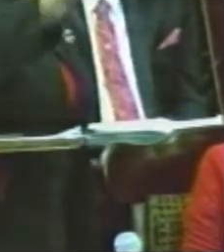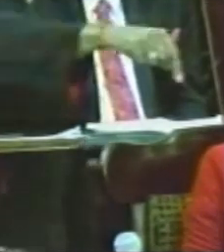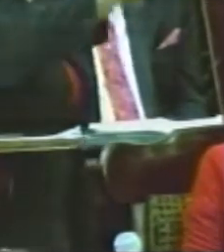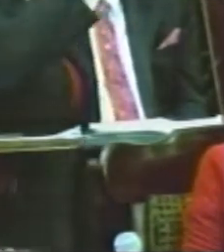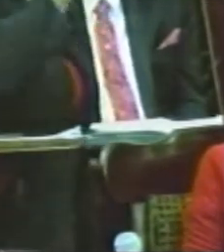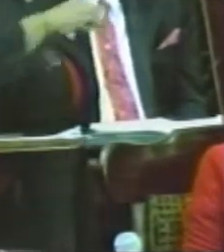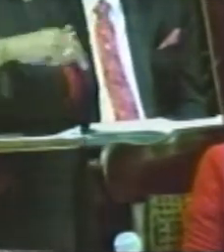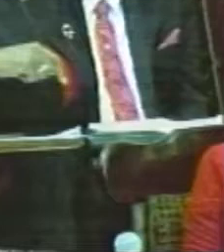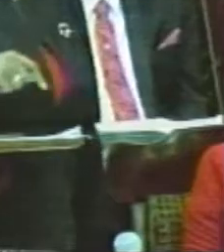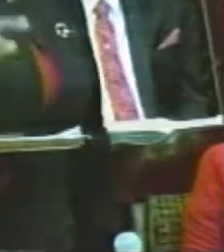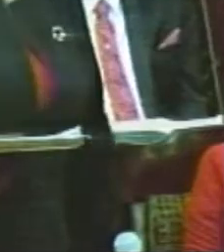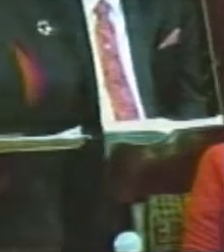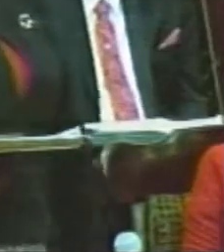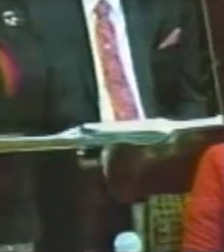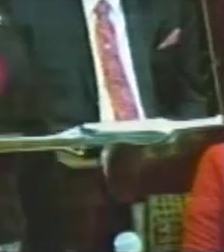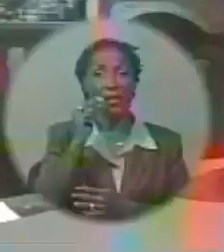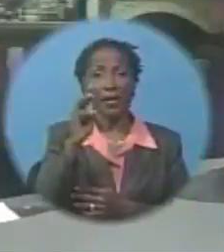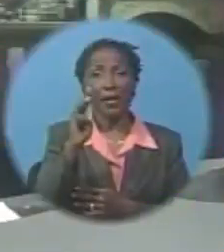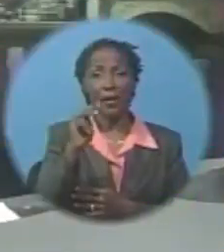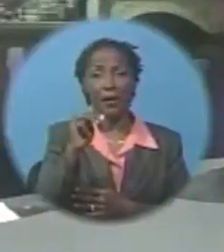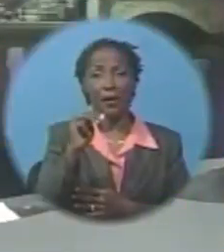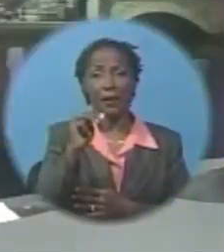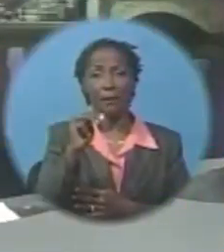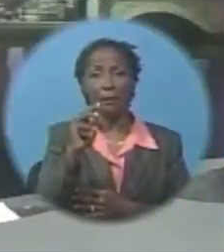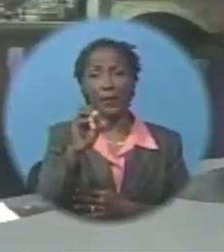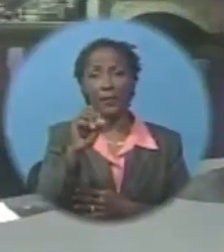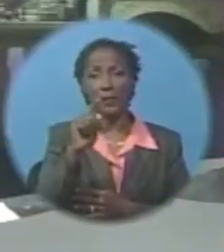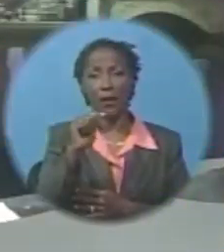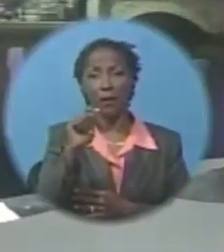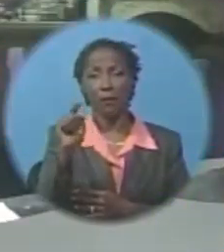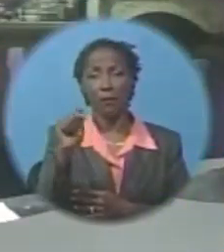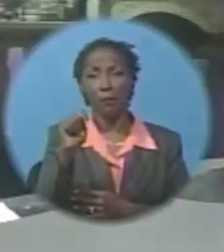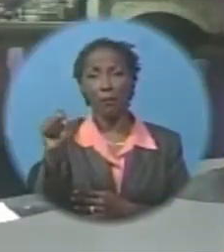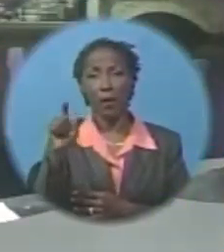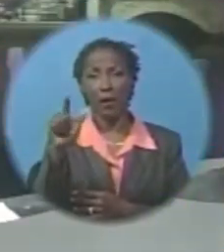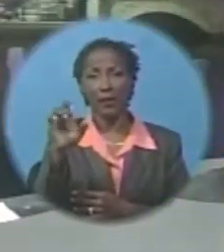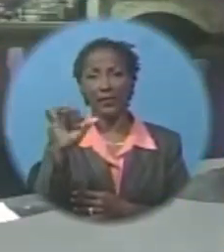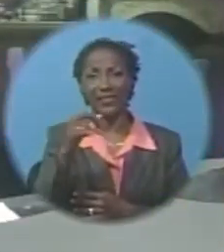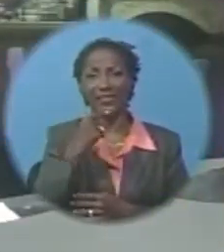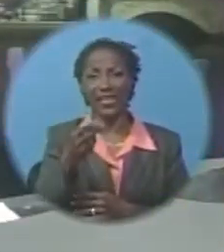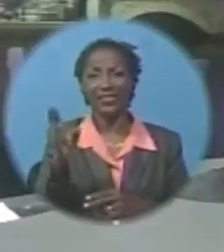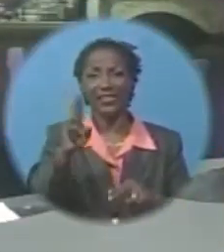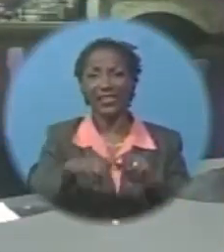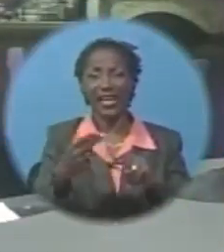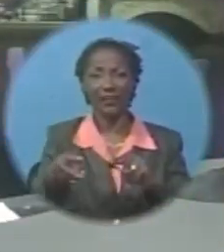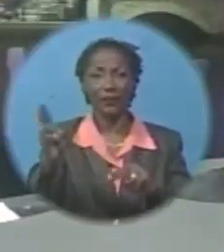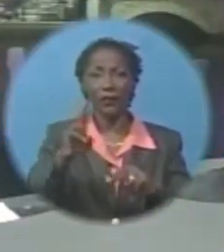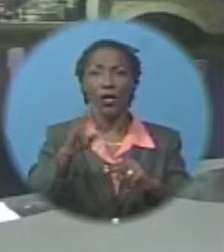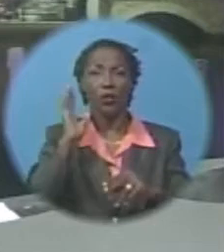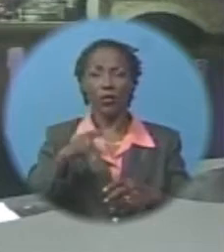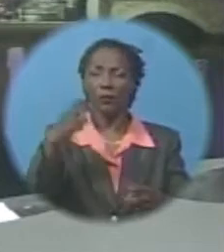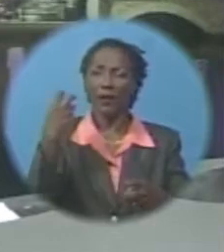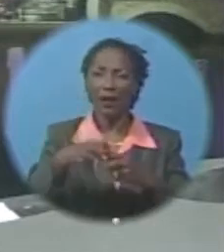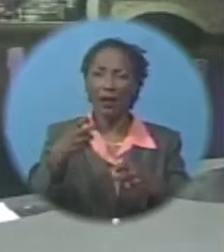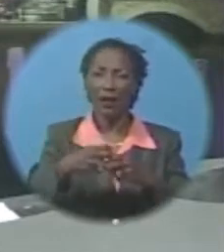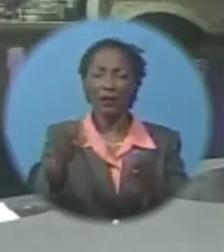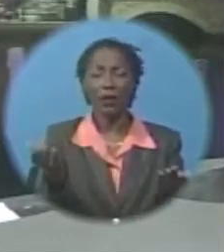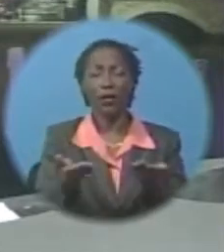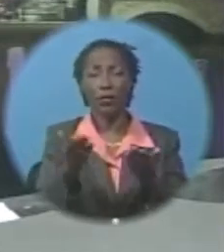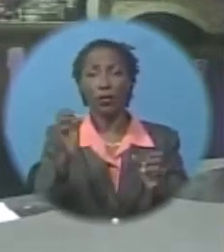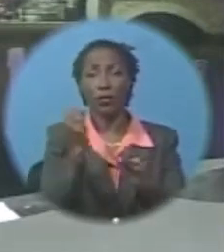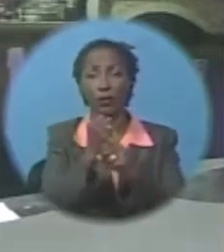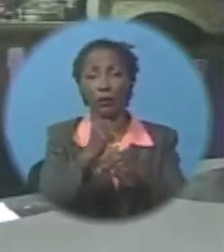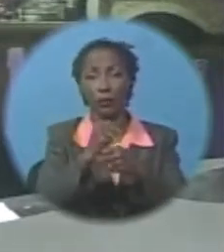to give them a living income. Ms. Motley also said the tax increases will be particularly hard on local